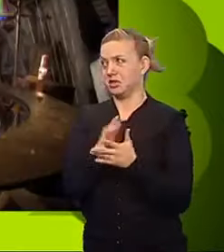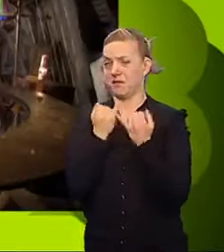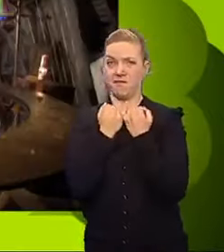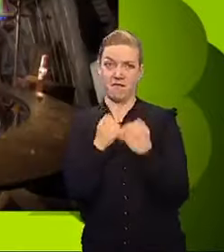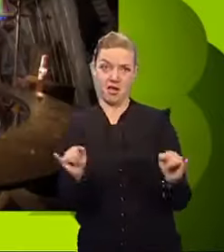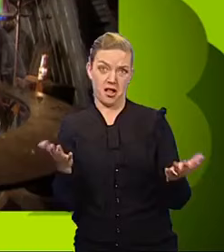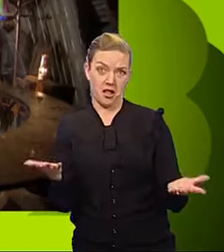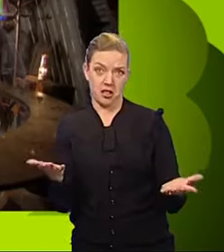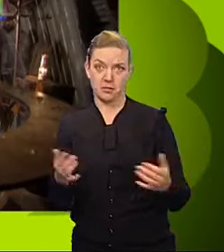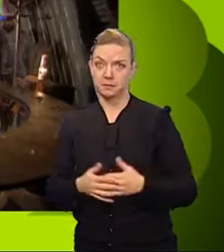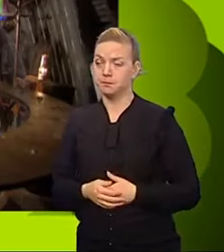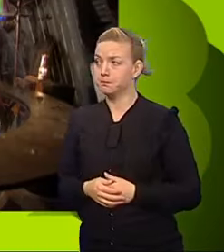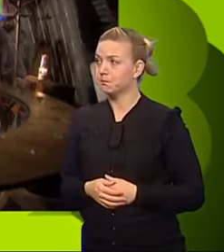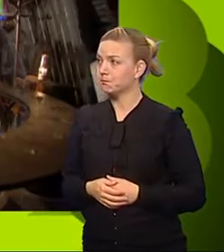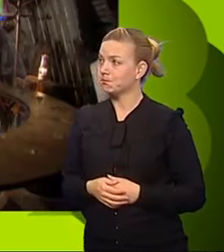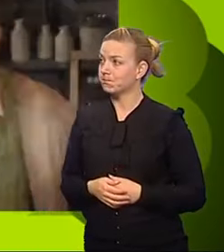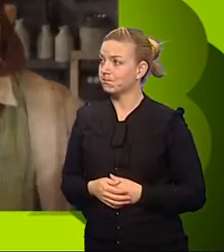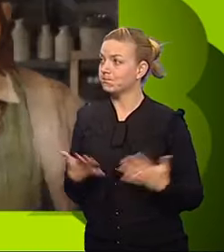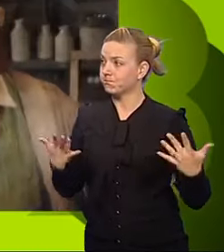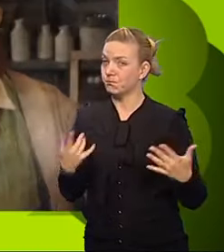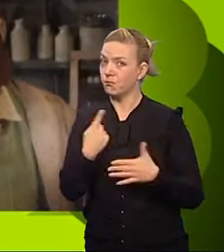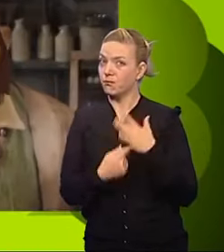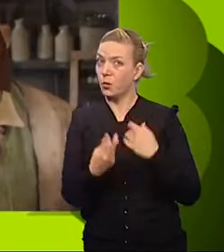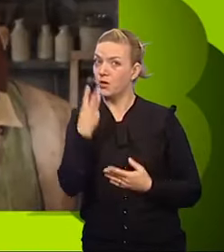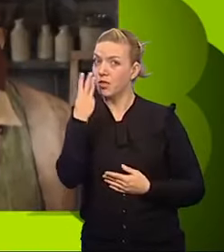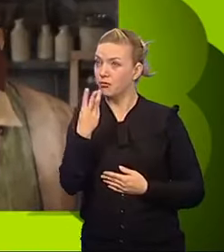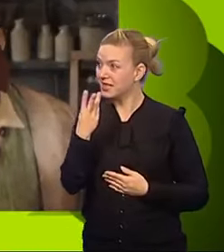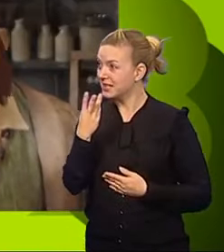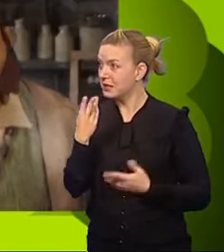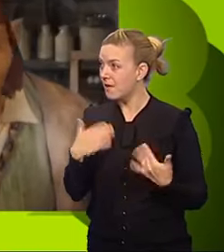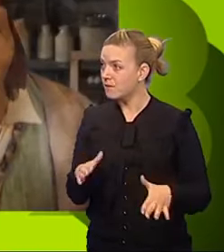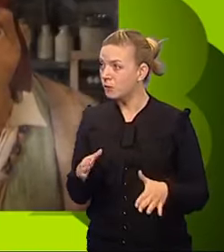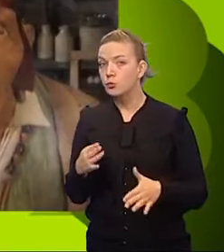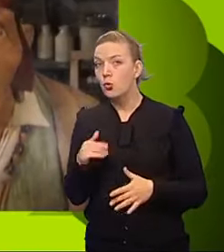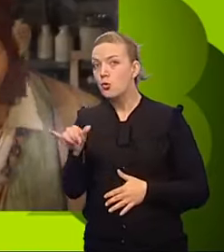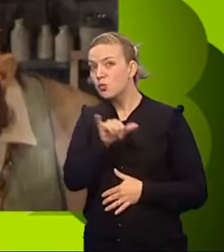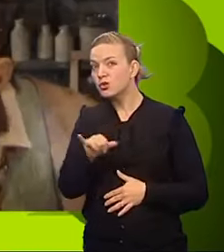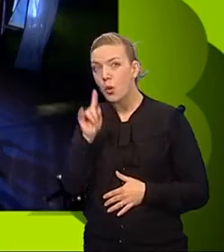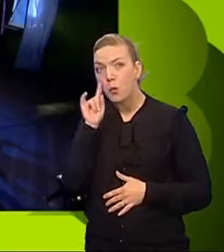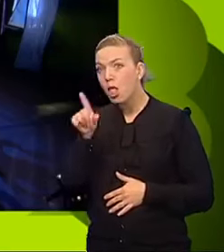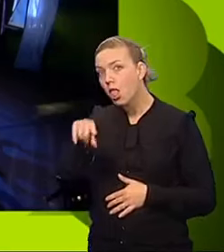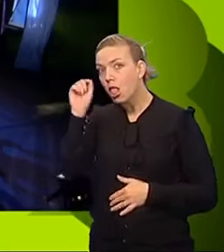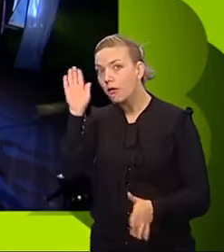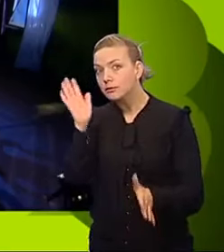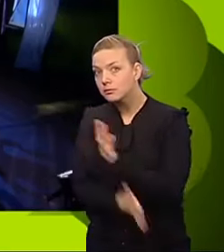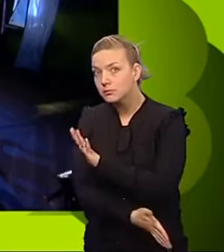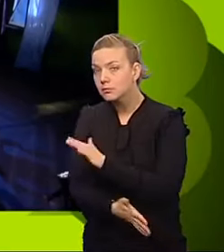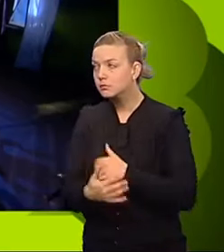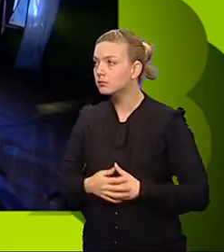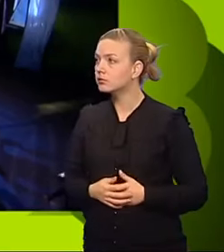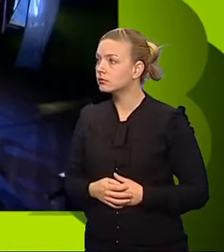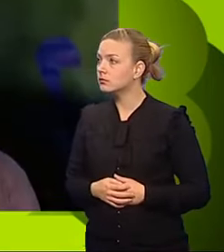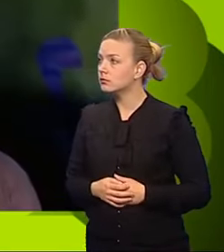There's only three, so who will it be? It's time to pick the saboteur. Tom,